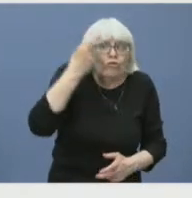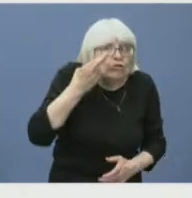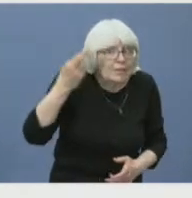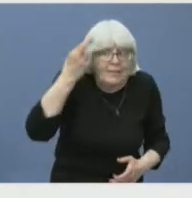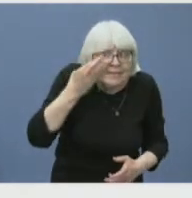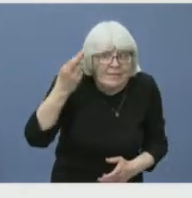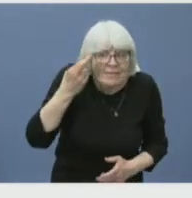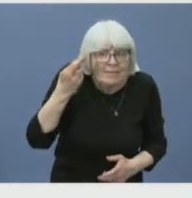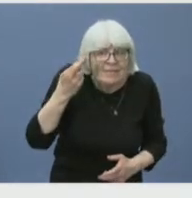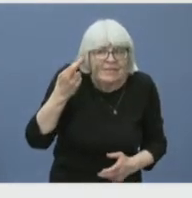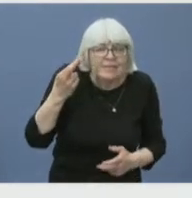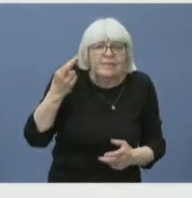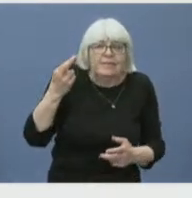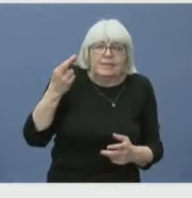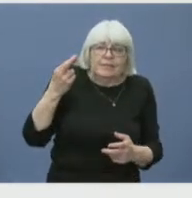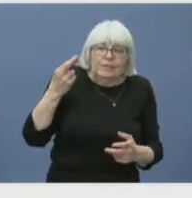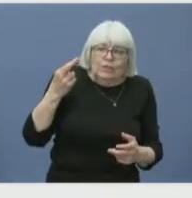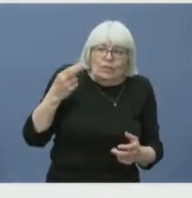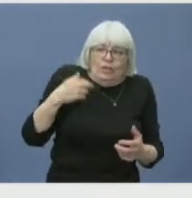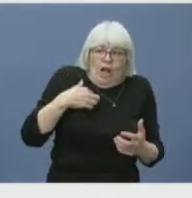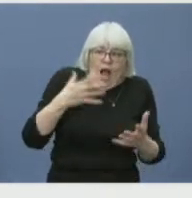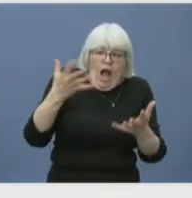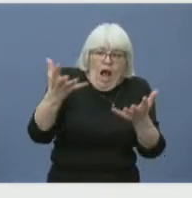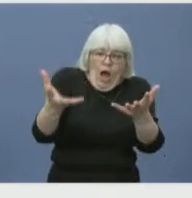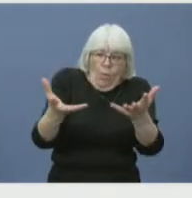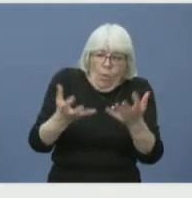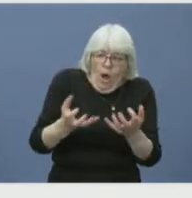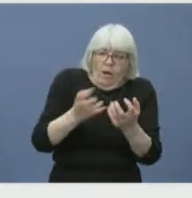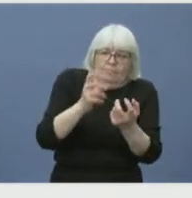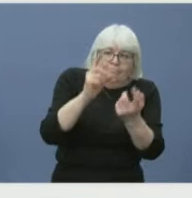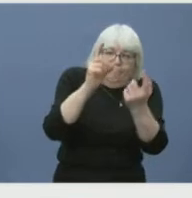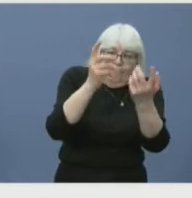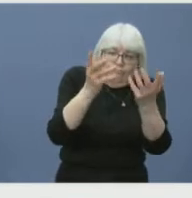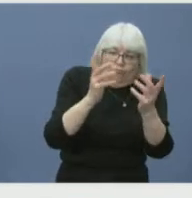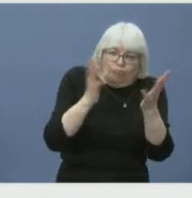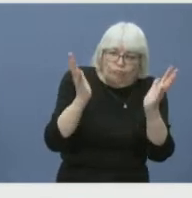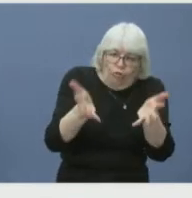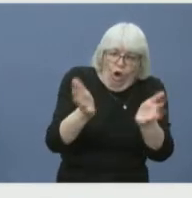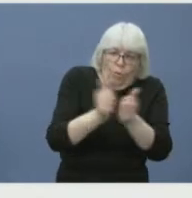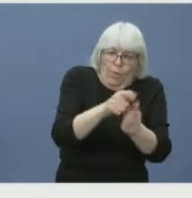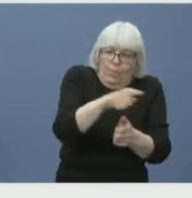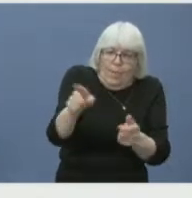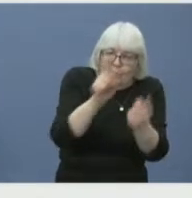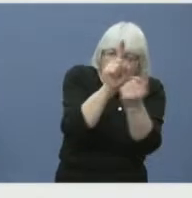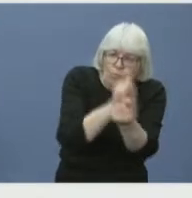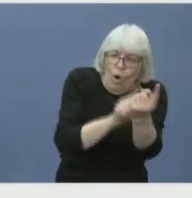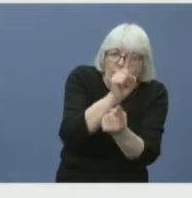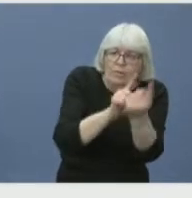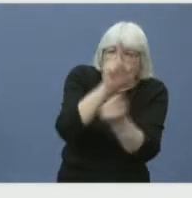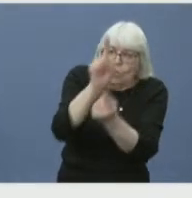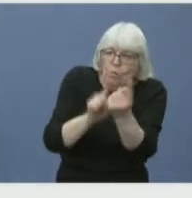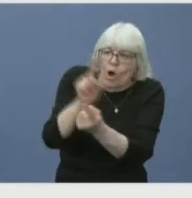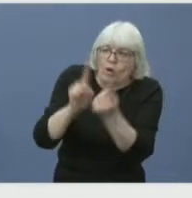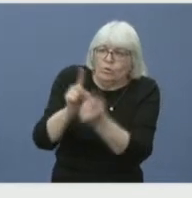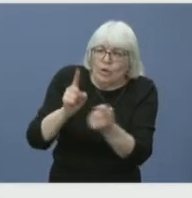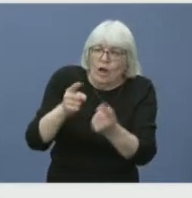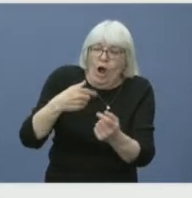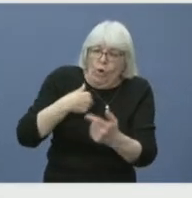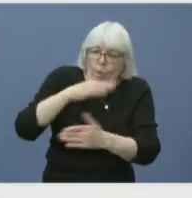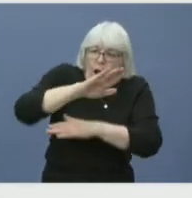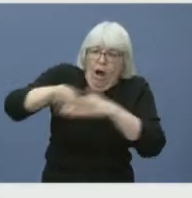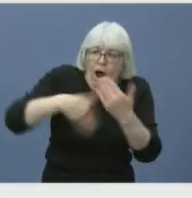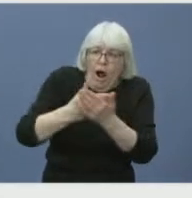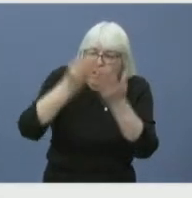with our residents one-on-one. And we want to make sure that they have all of the information that they need as they